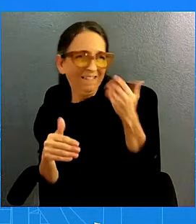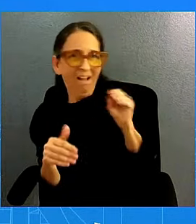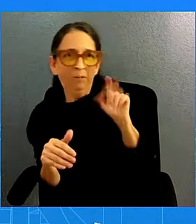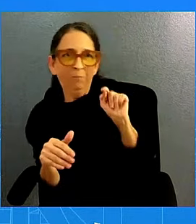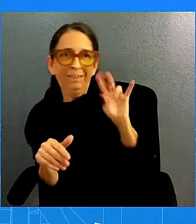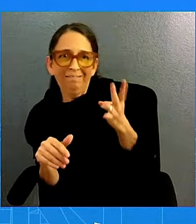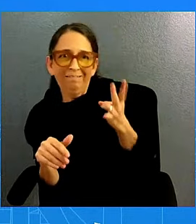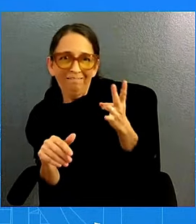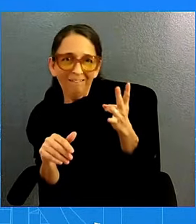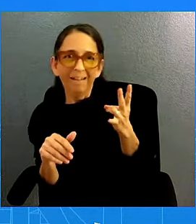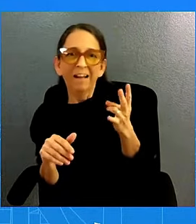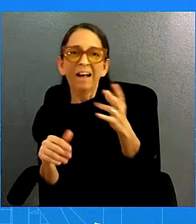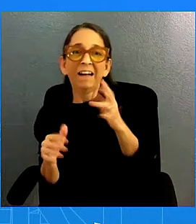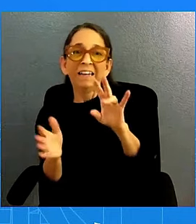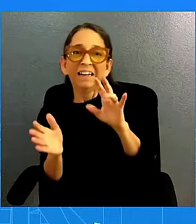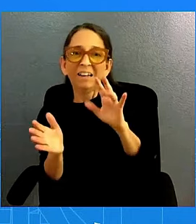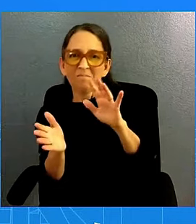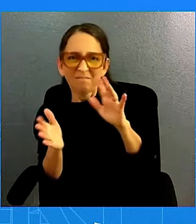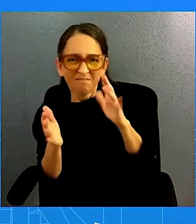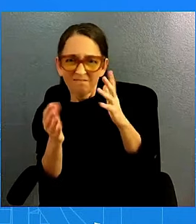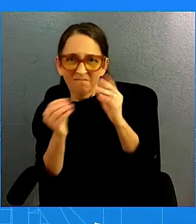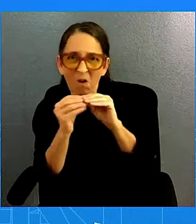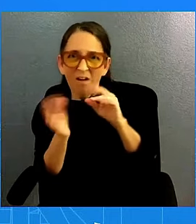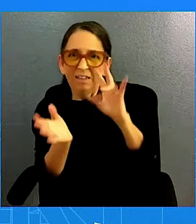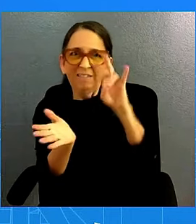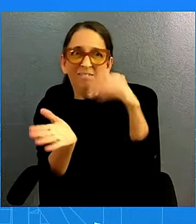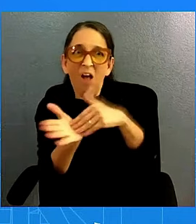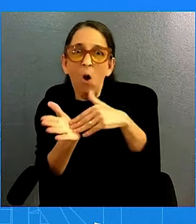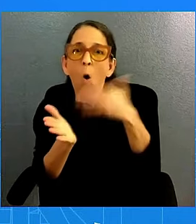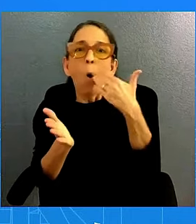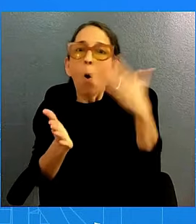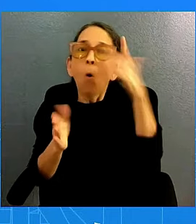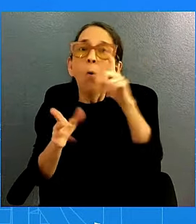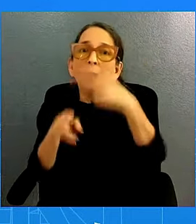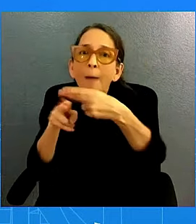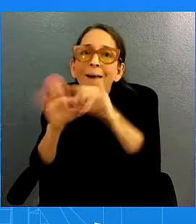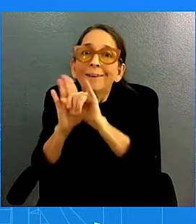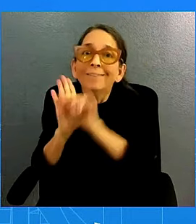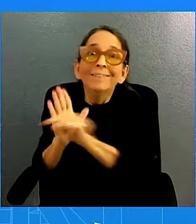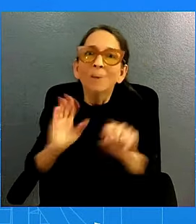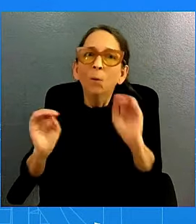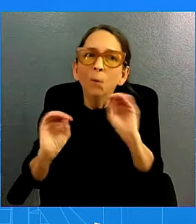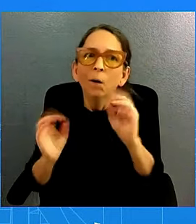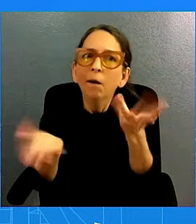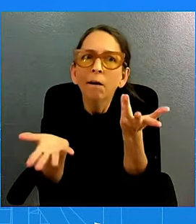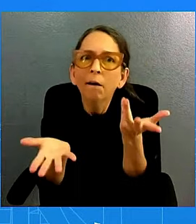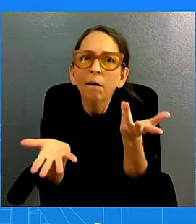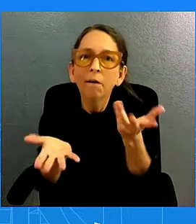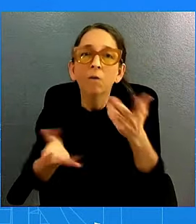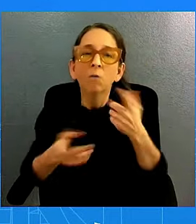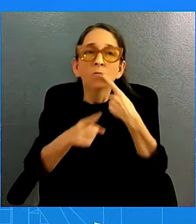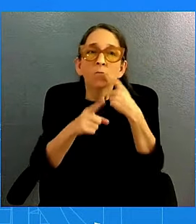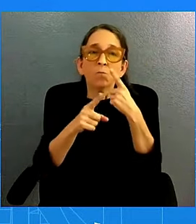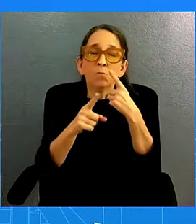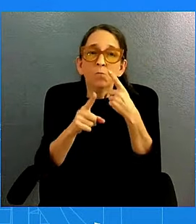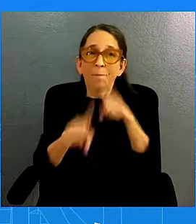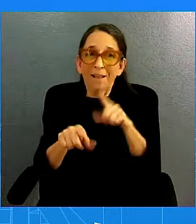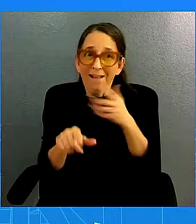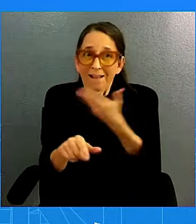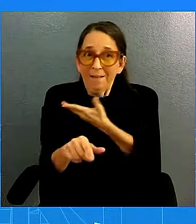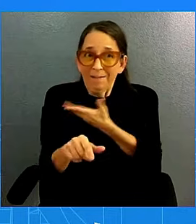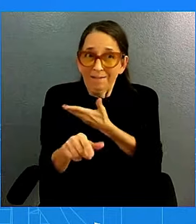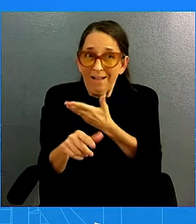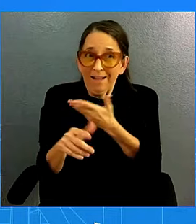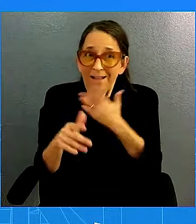The first 14 pages of the report are babies under the age of one, and two people over the age of